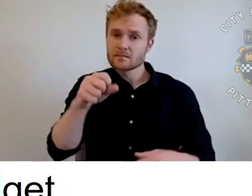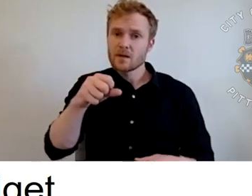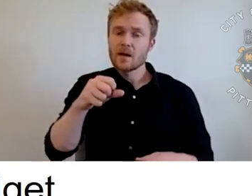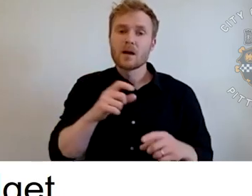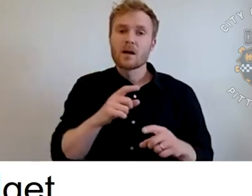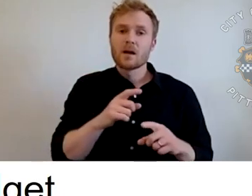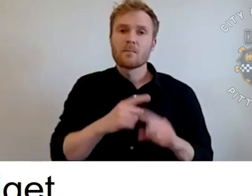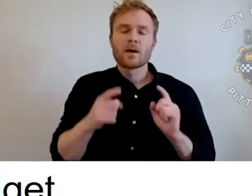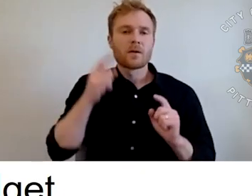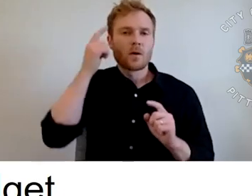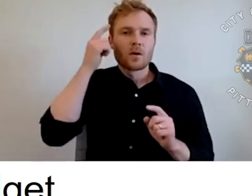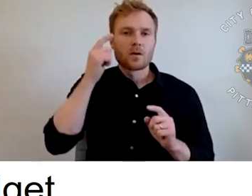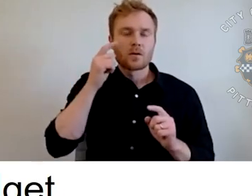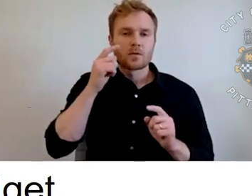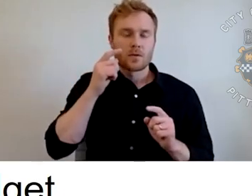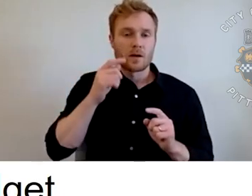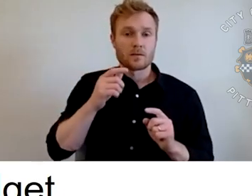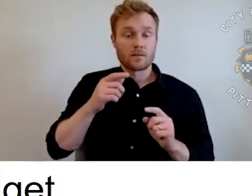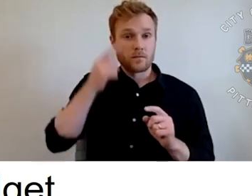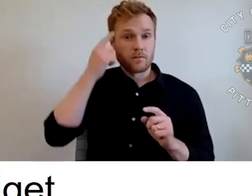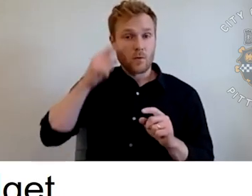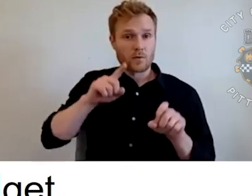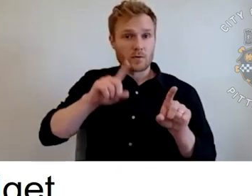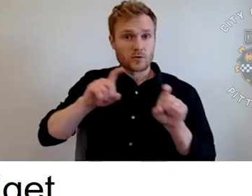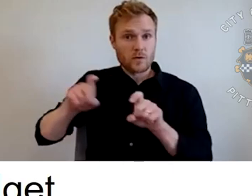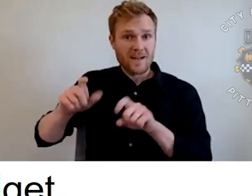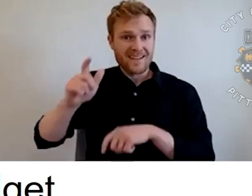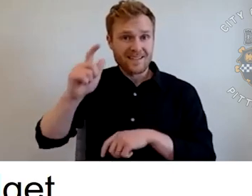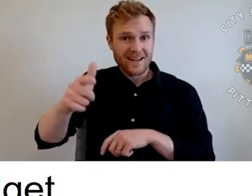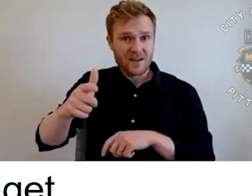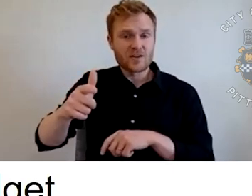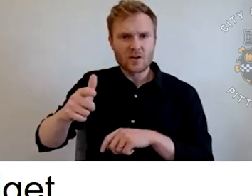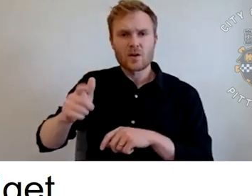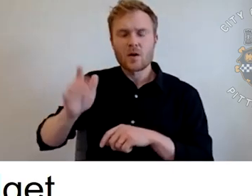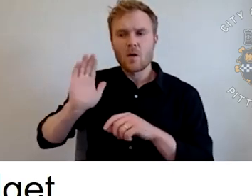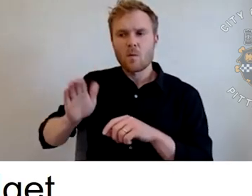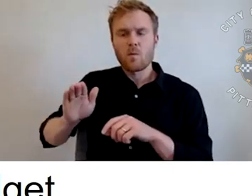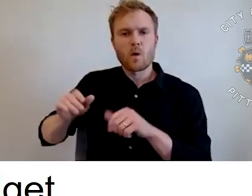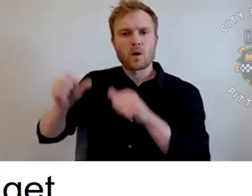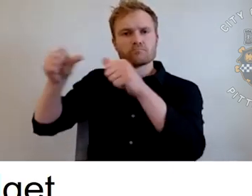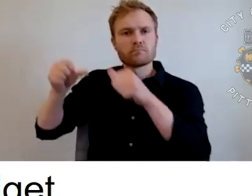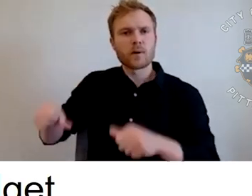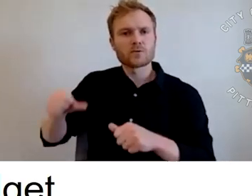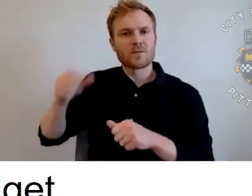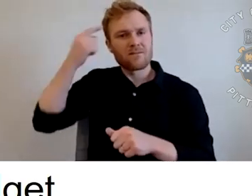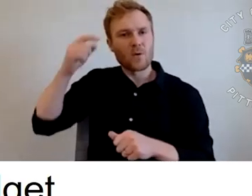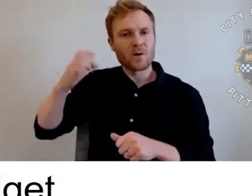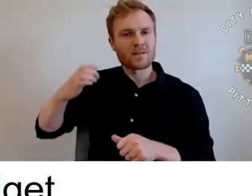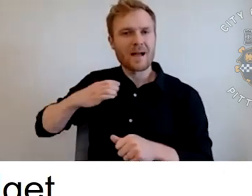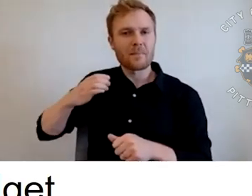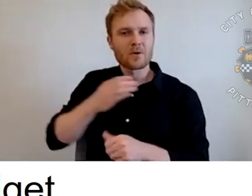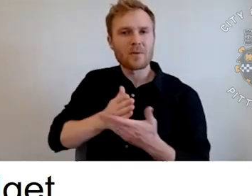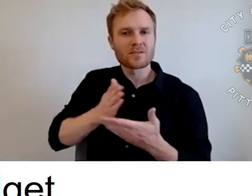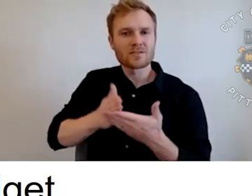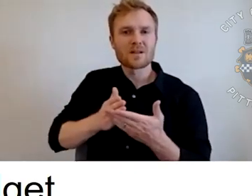results that you give us from an online survey are going to be published in the capital budget. We also make sure to share those results with the departments and with